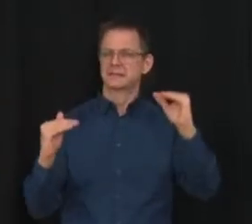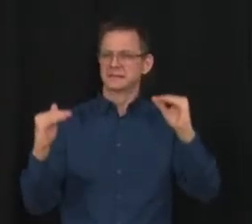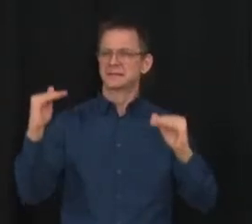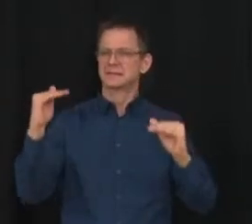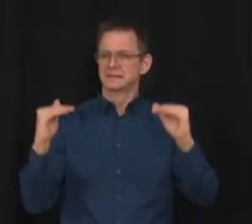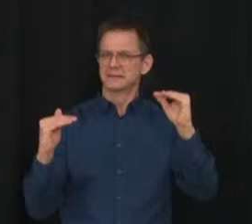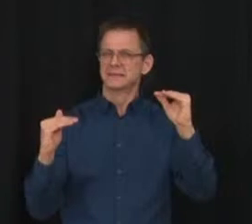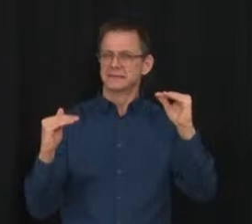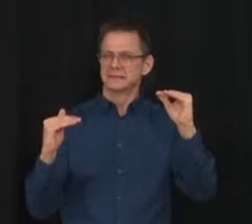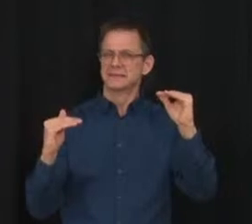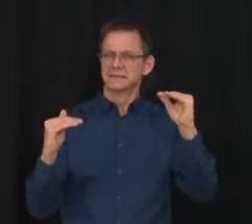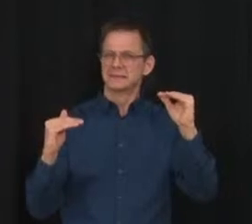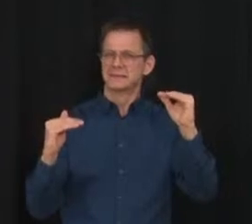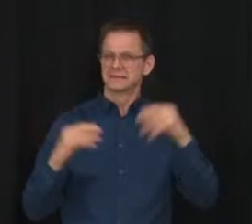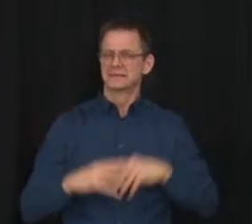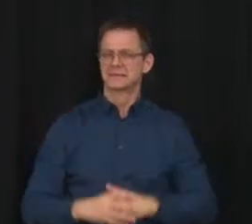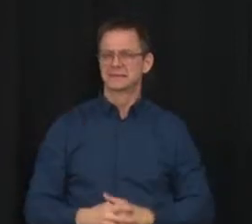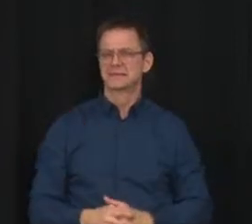that whole health of our kids.